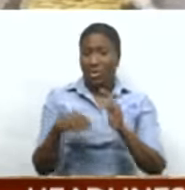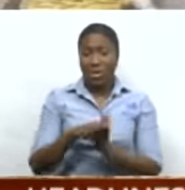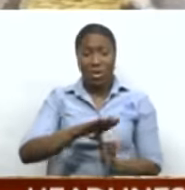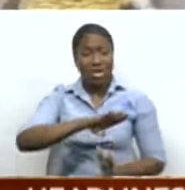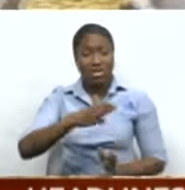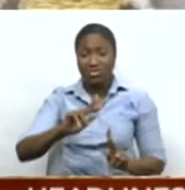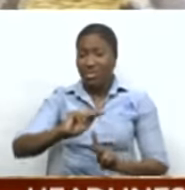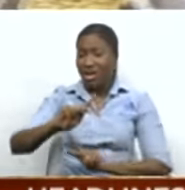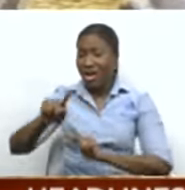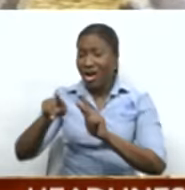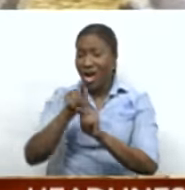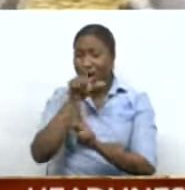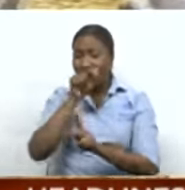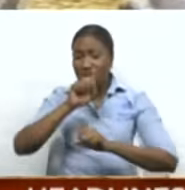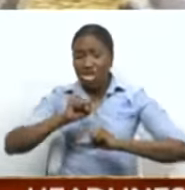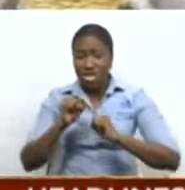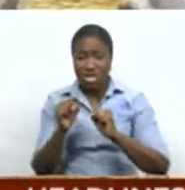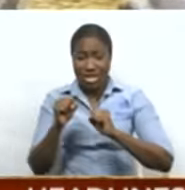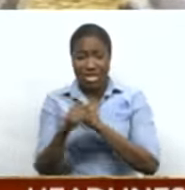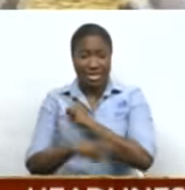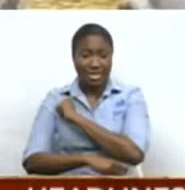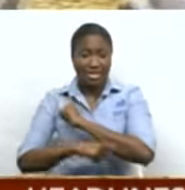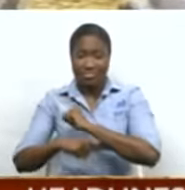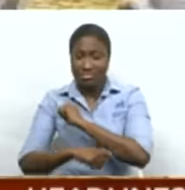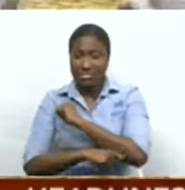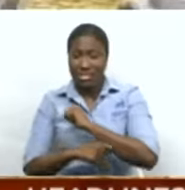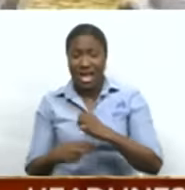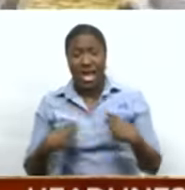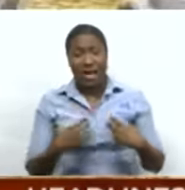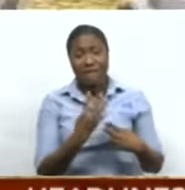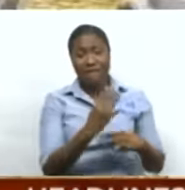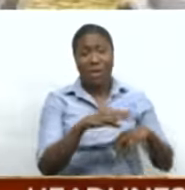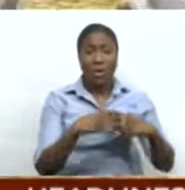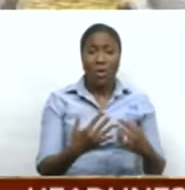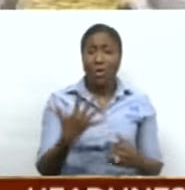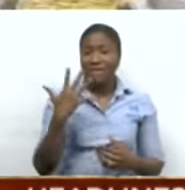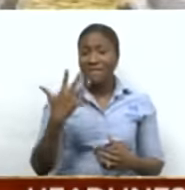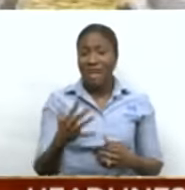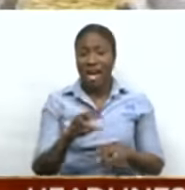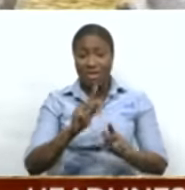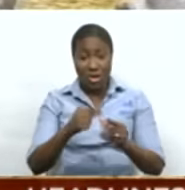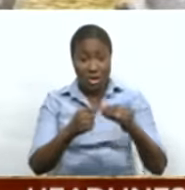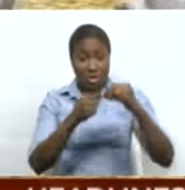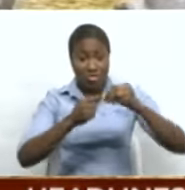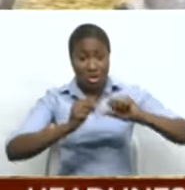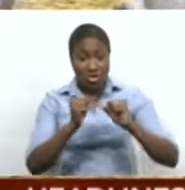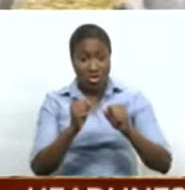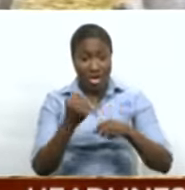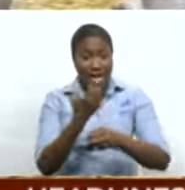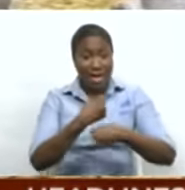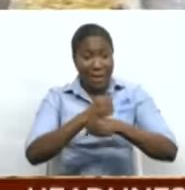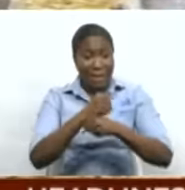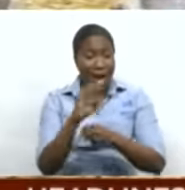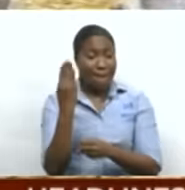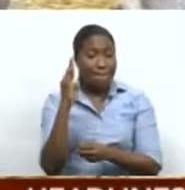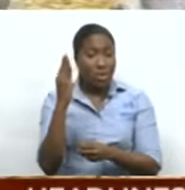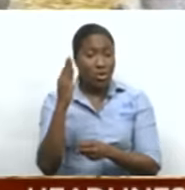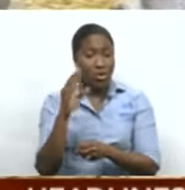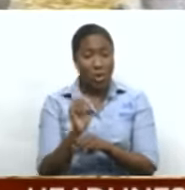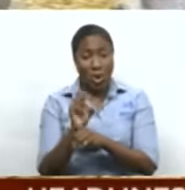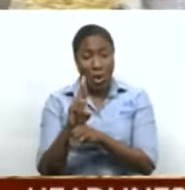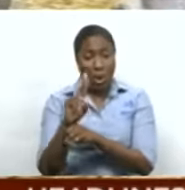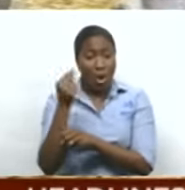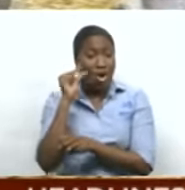hybrid chickens. We have over four or five different special breeds that lay blue eggs, that lay green eggs, that lay